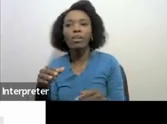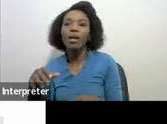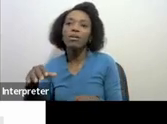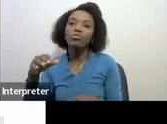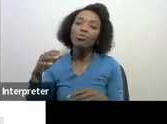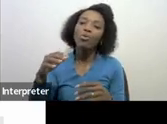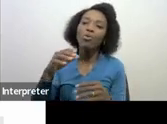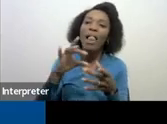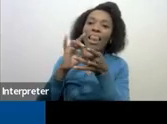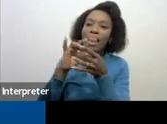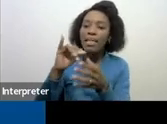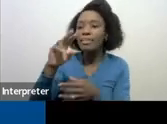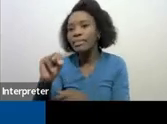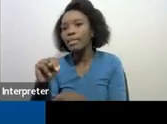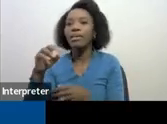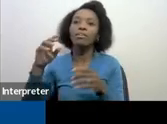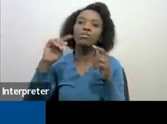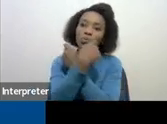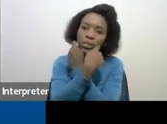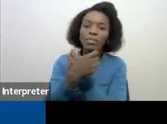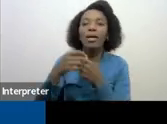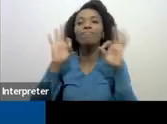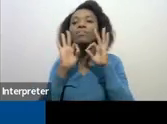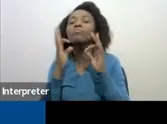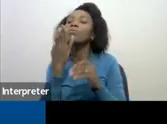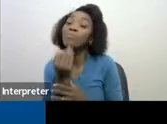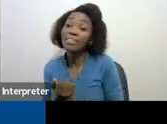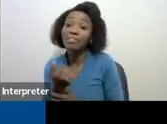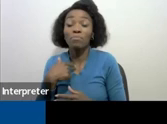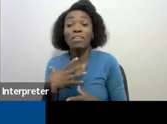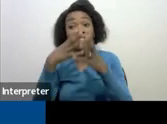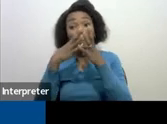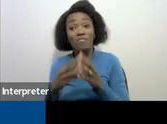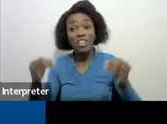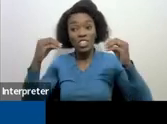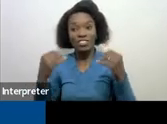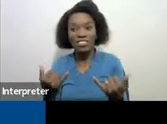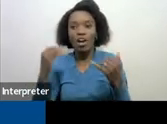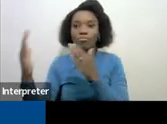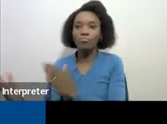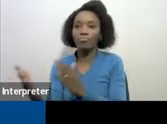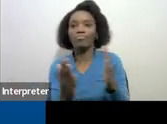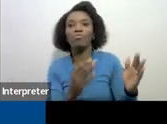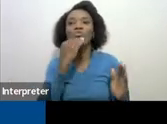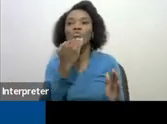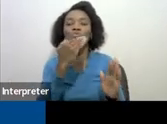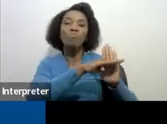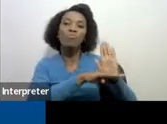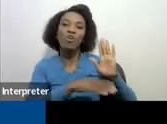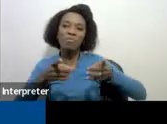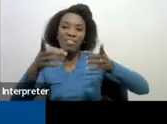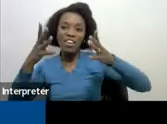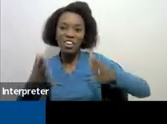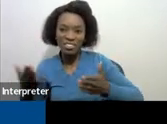for my side I think this is I'm done and now I will give over to the program director Thank you program